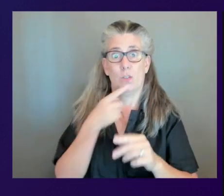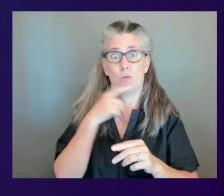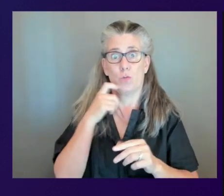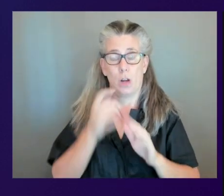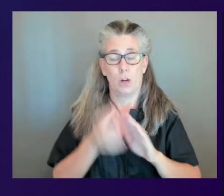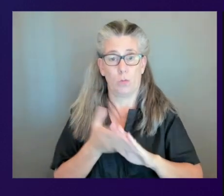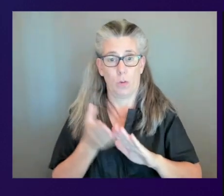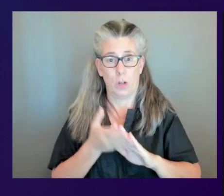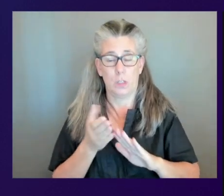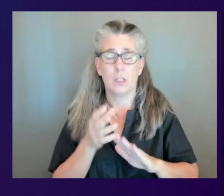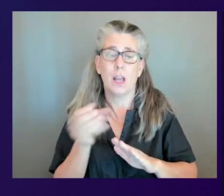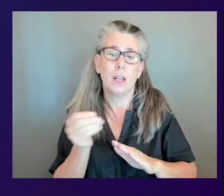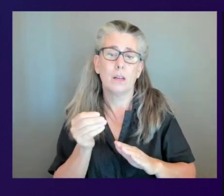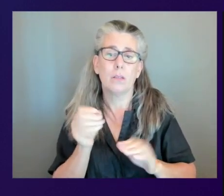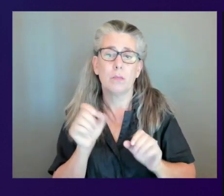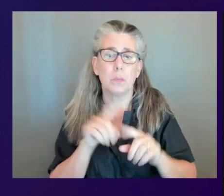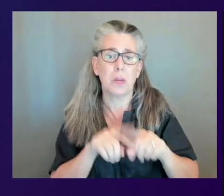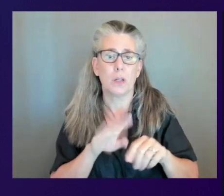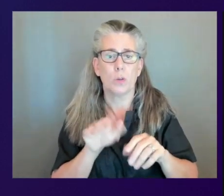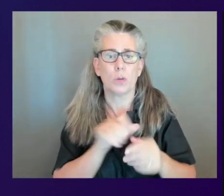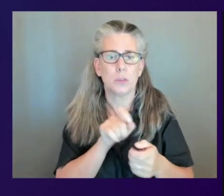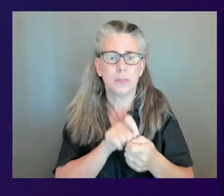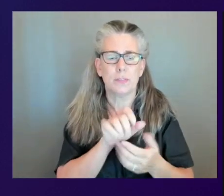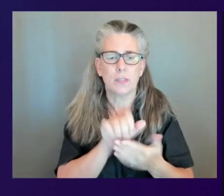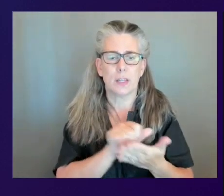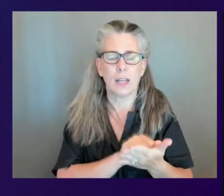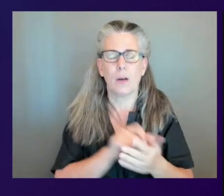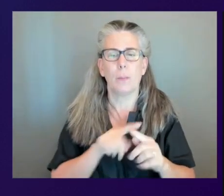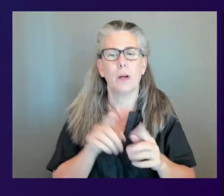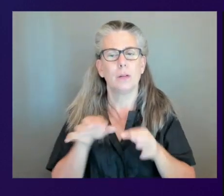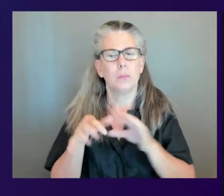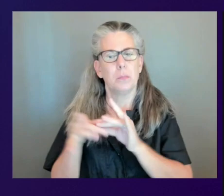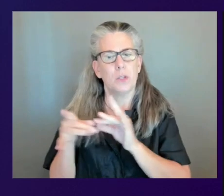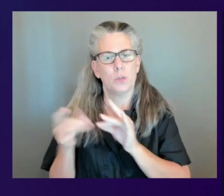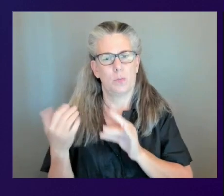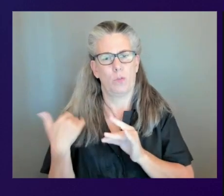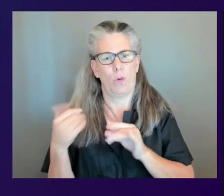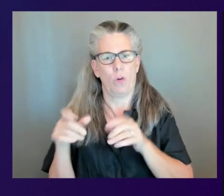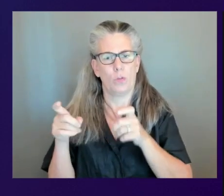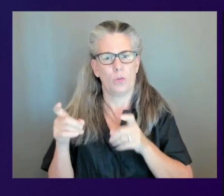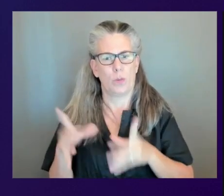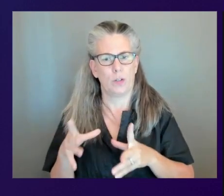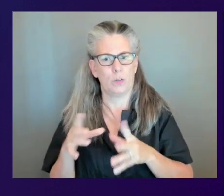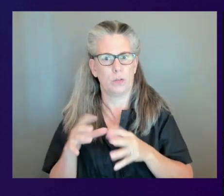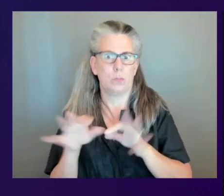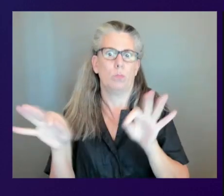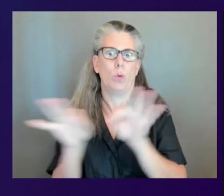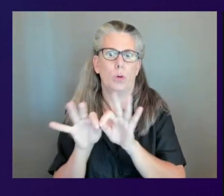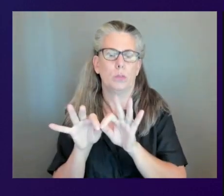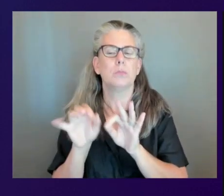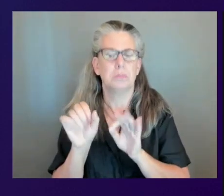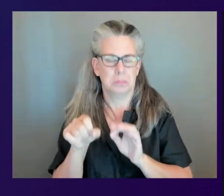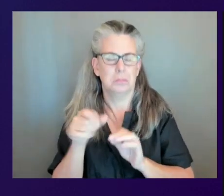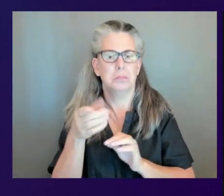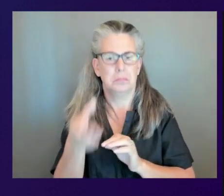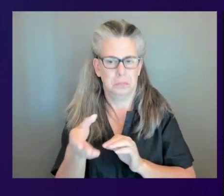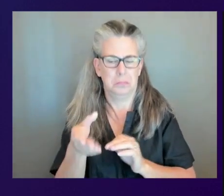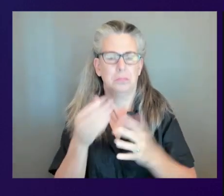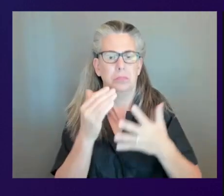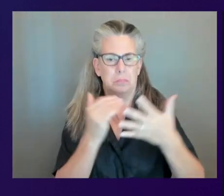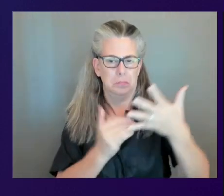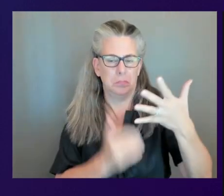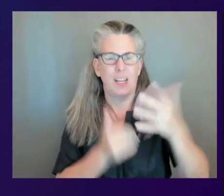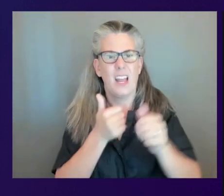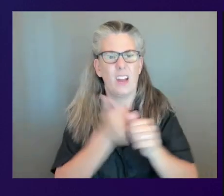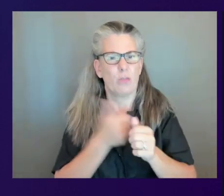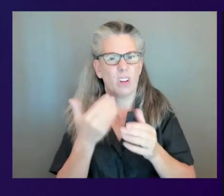upon your account and the thing i talked about with the directories being really important you can see that here every single one of these files has